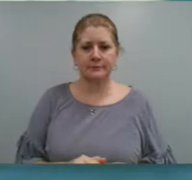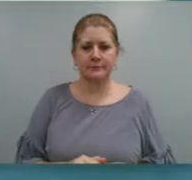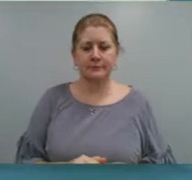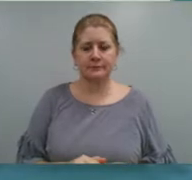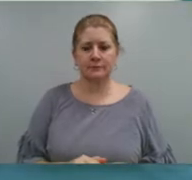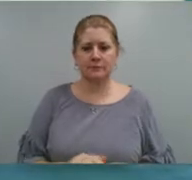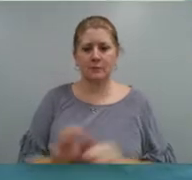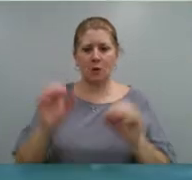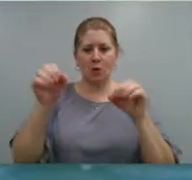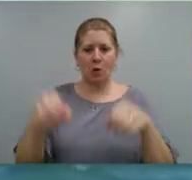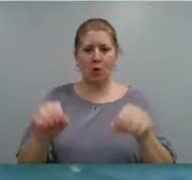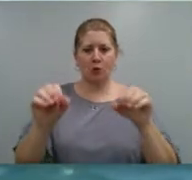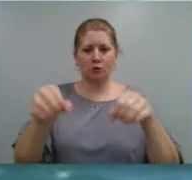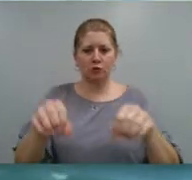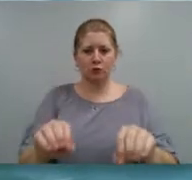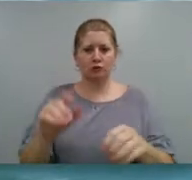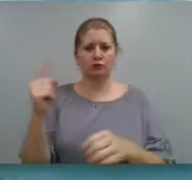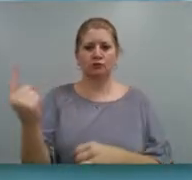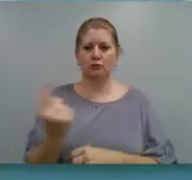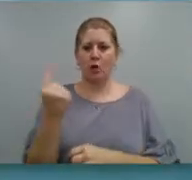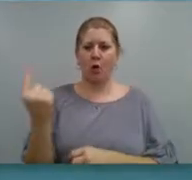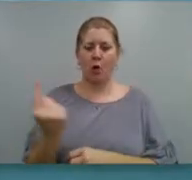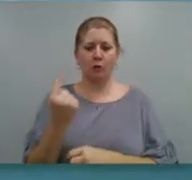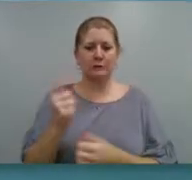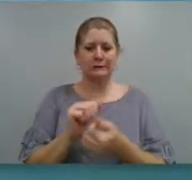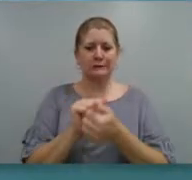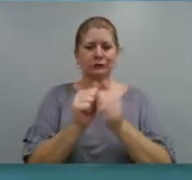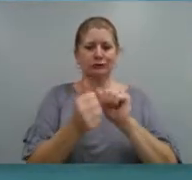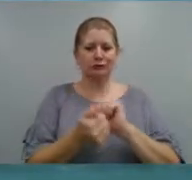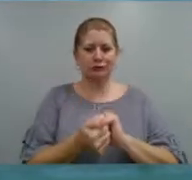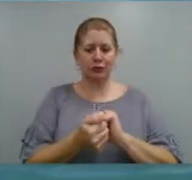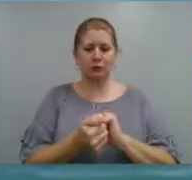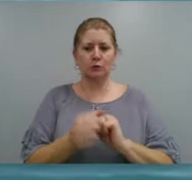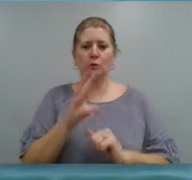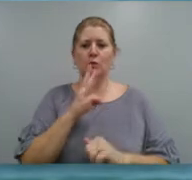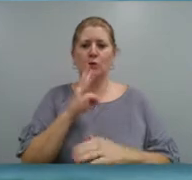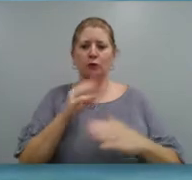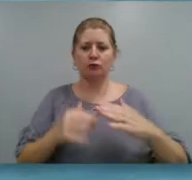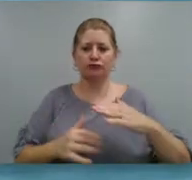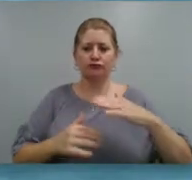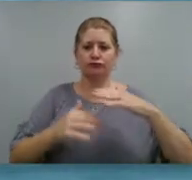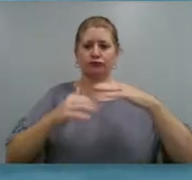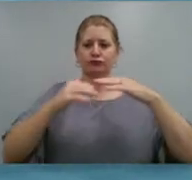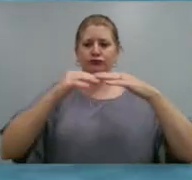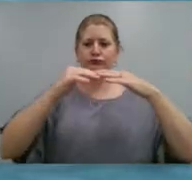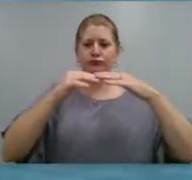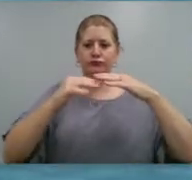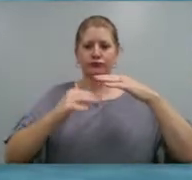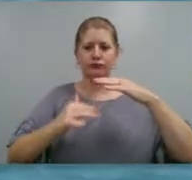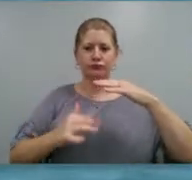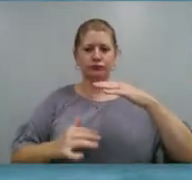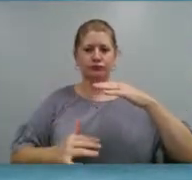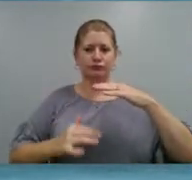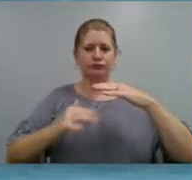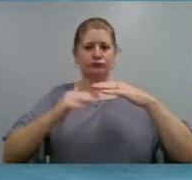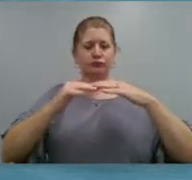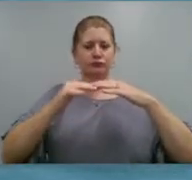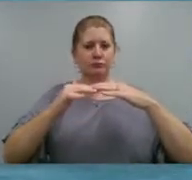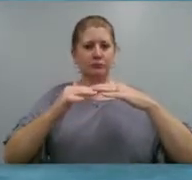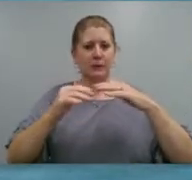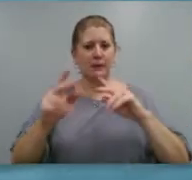The oceans are always adapting to changing tides, which is kind of like how people have to adapt to changing situations.